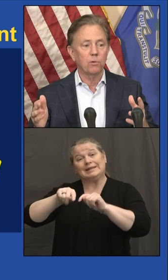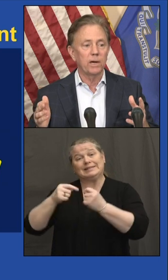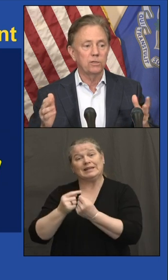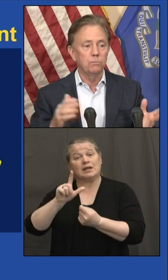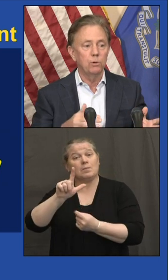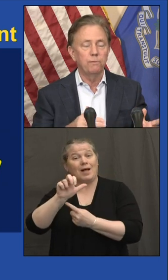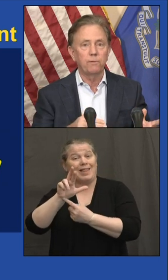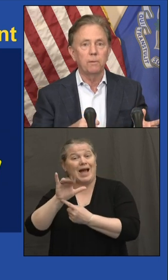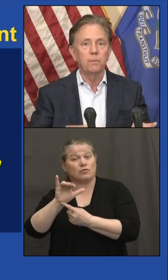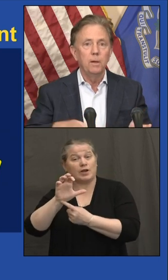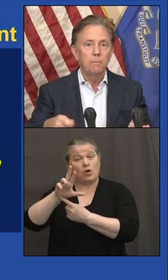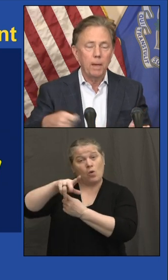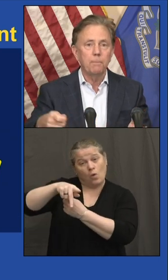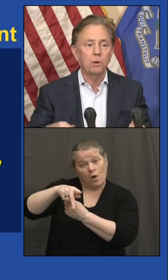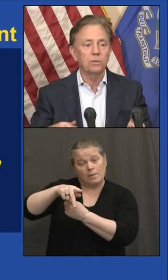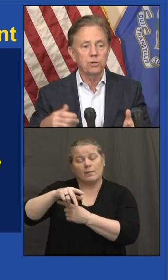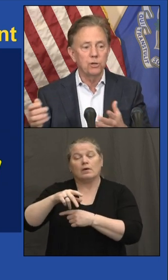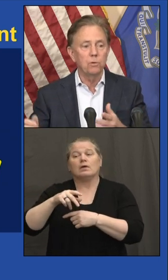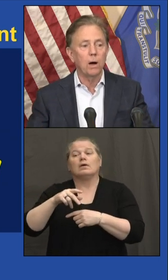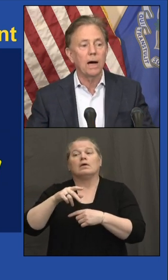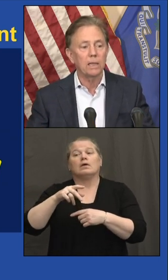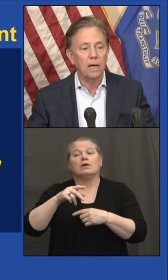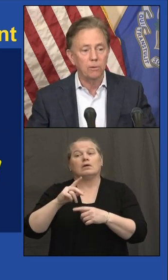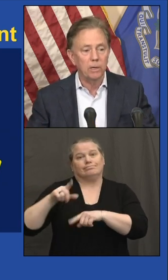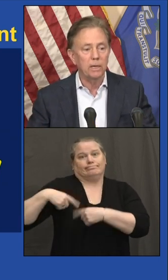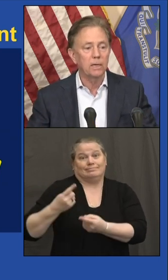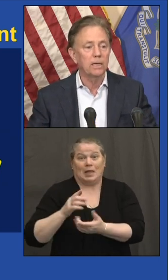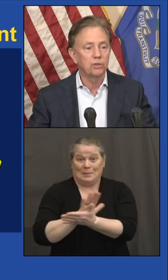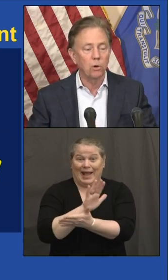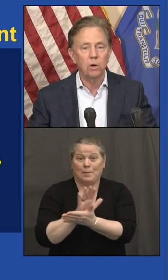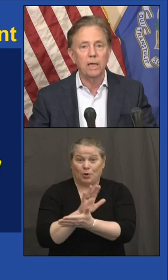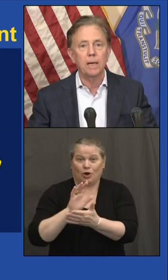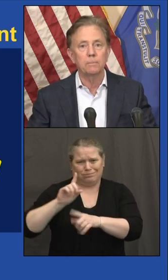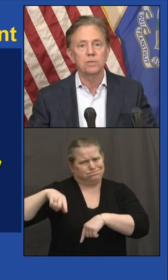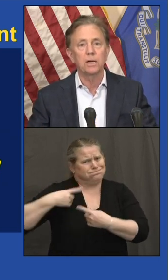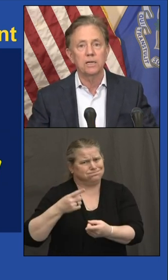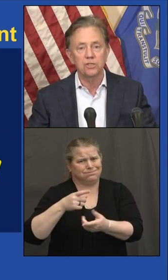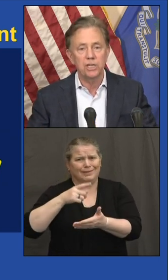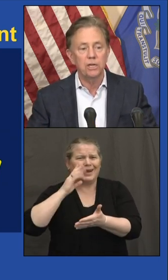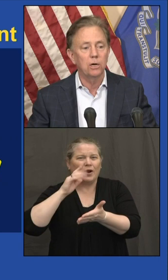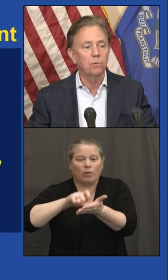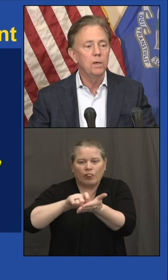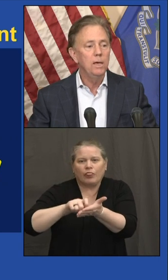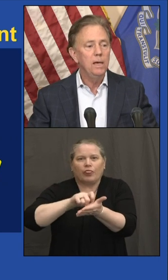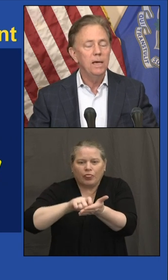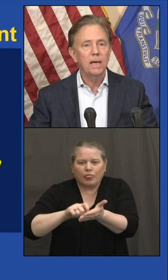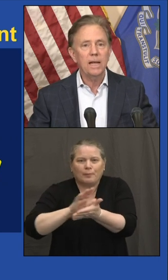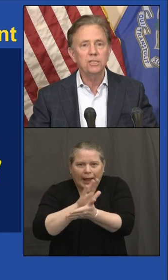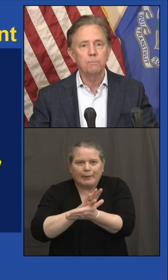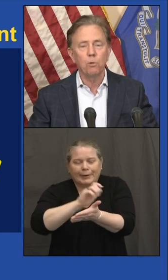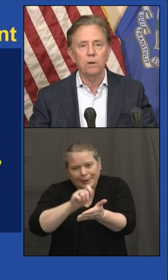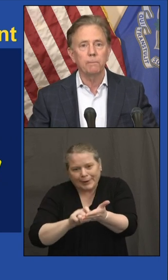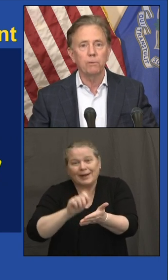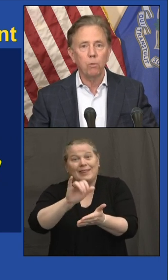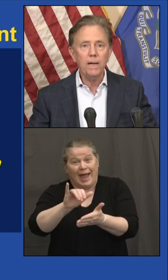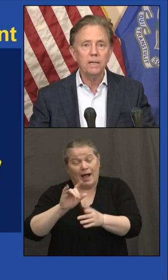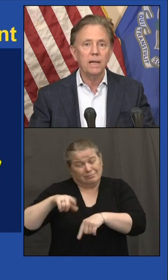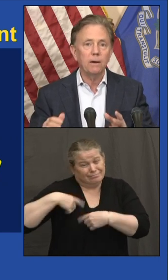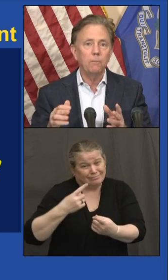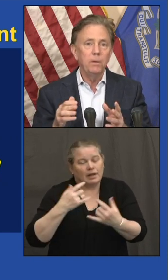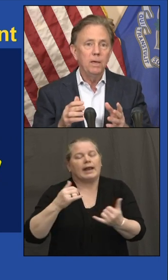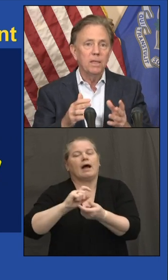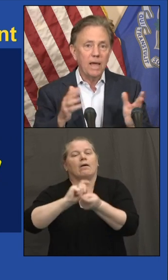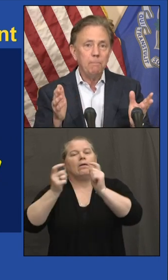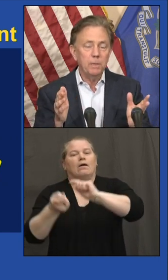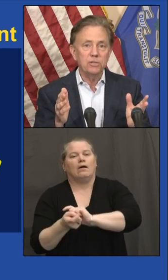have the right to move from paper to iLottery and draw games at casino. And that's important. I right